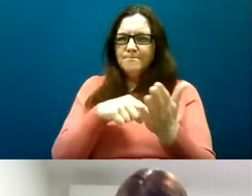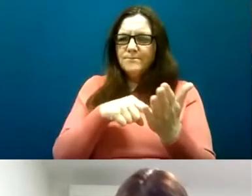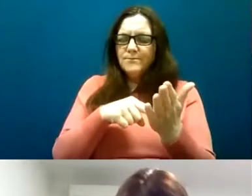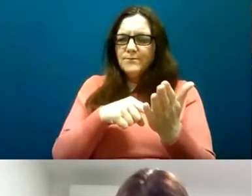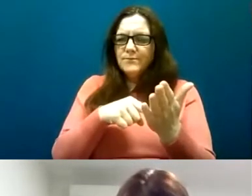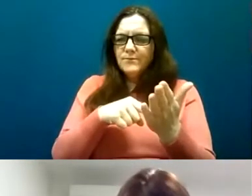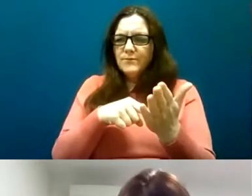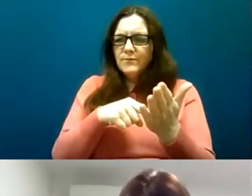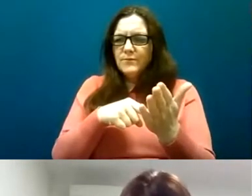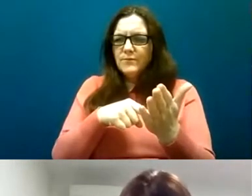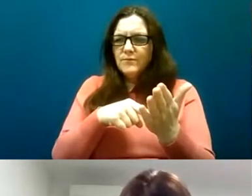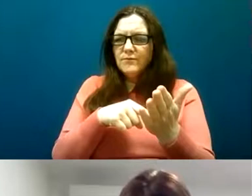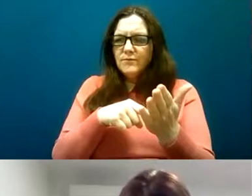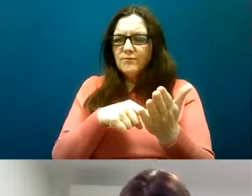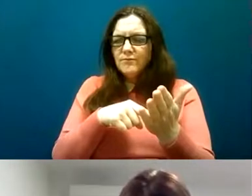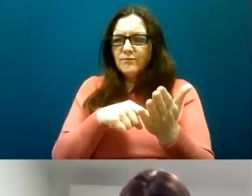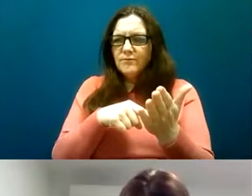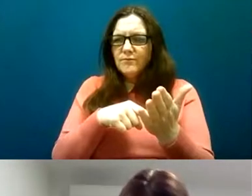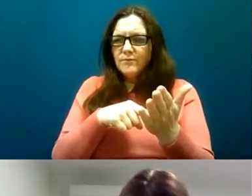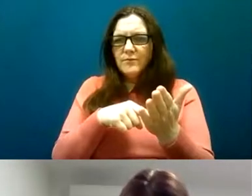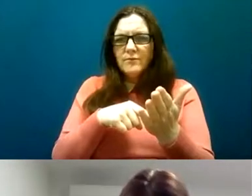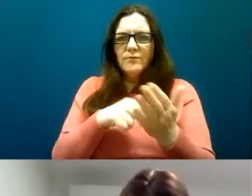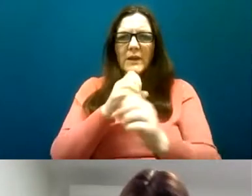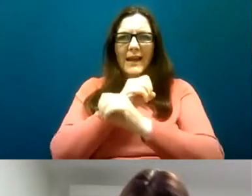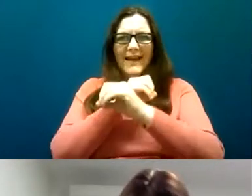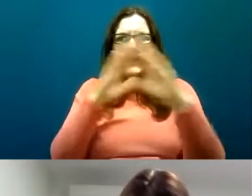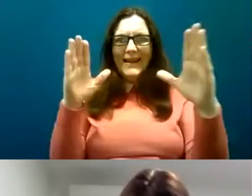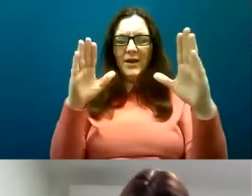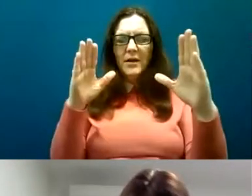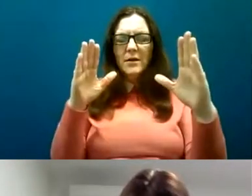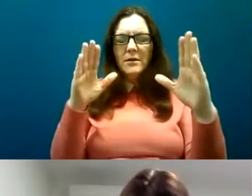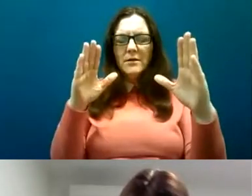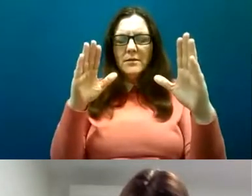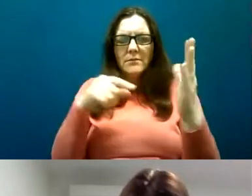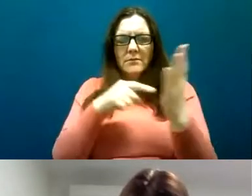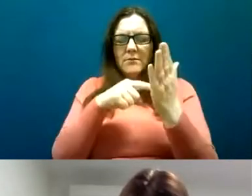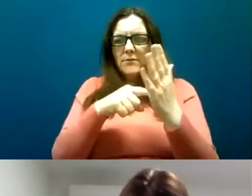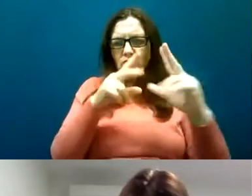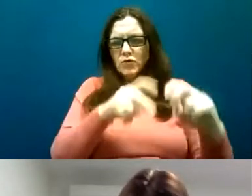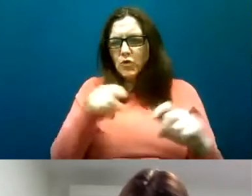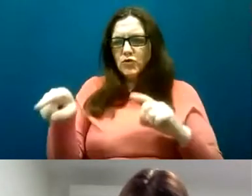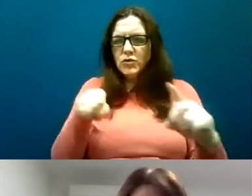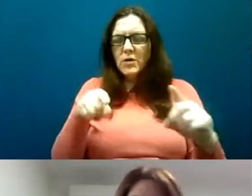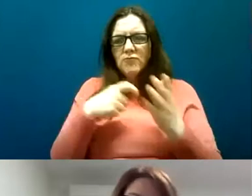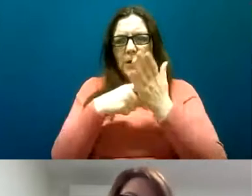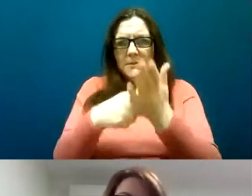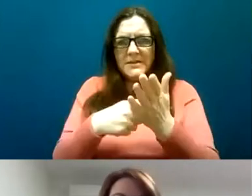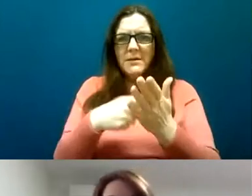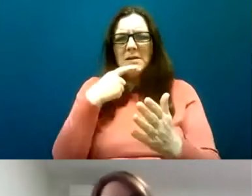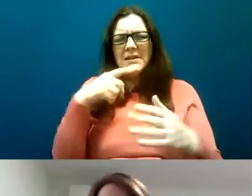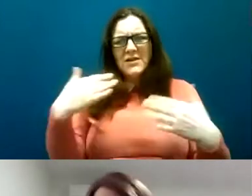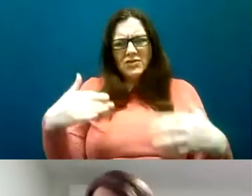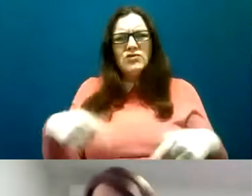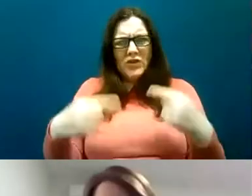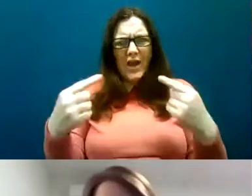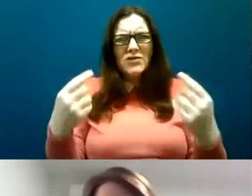in some respects fairly clear but also quite challenging agendas of work some of which